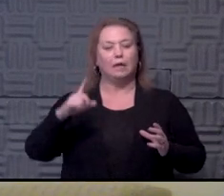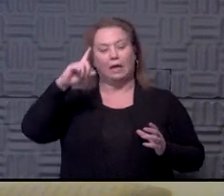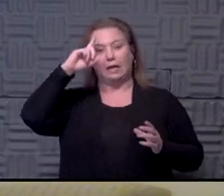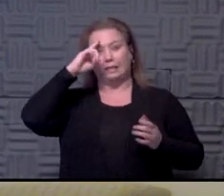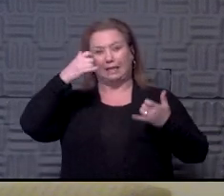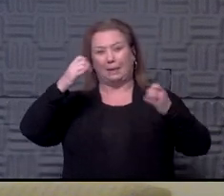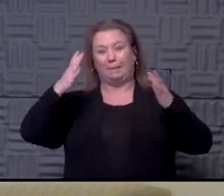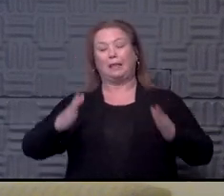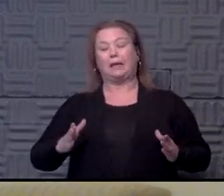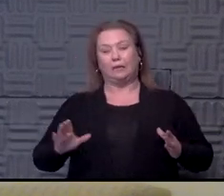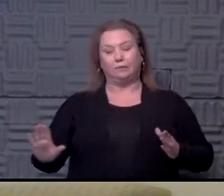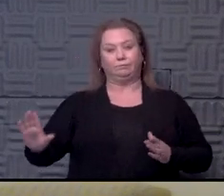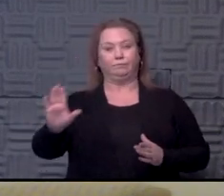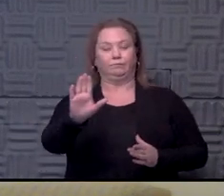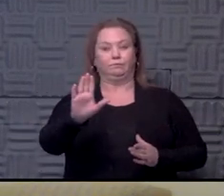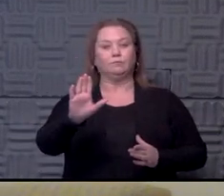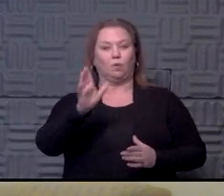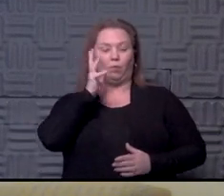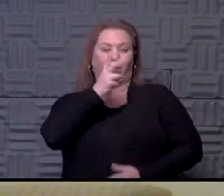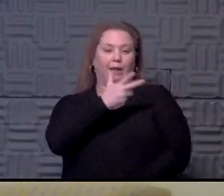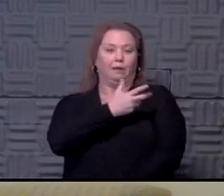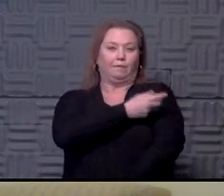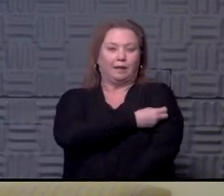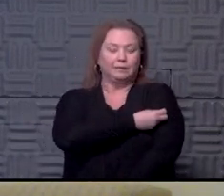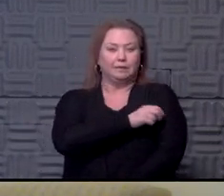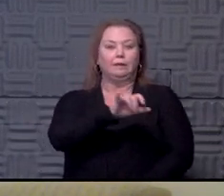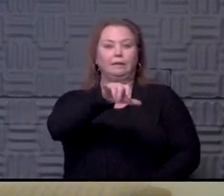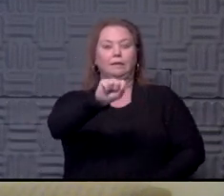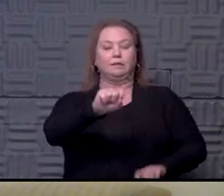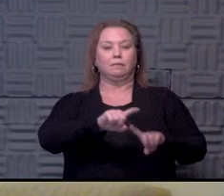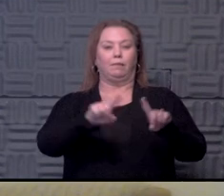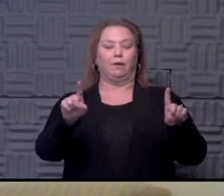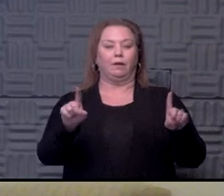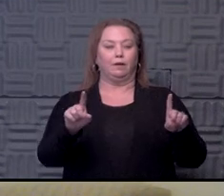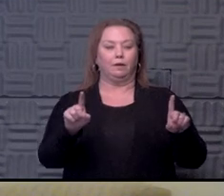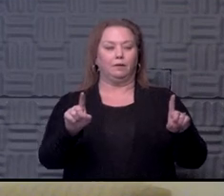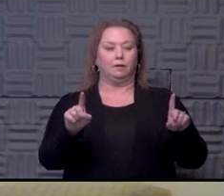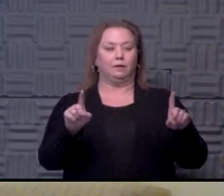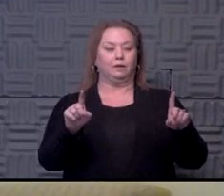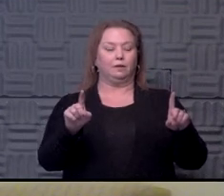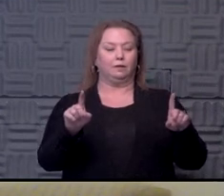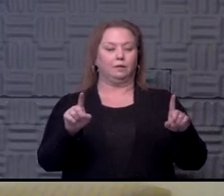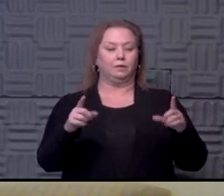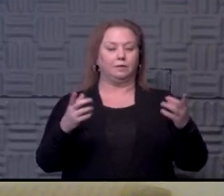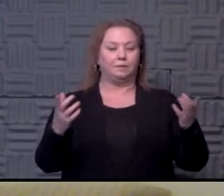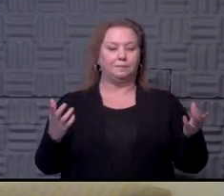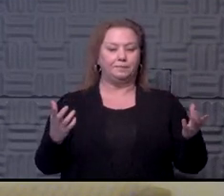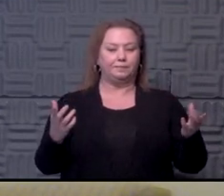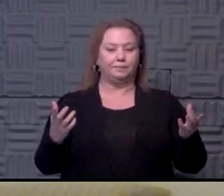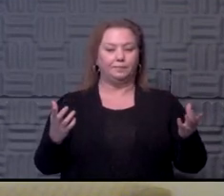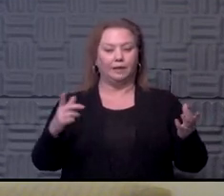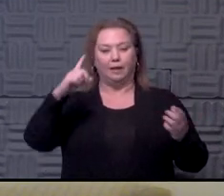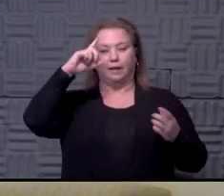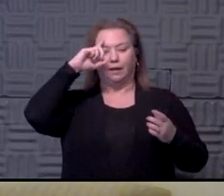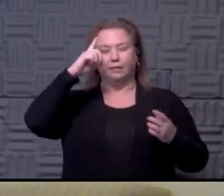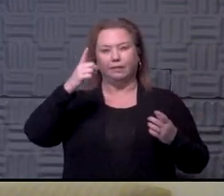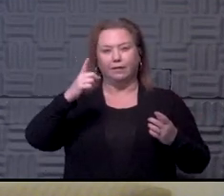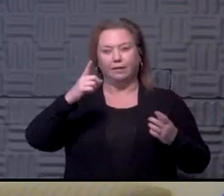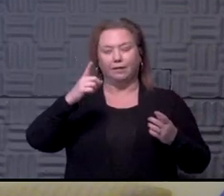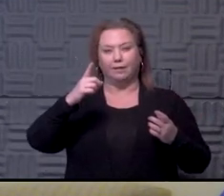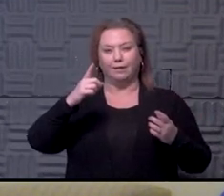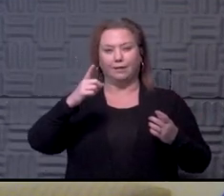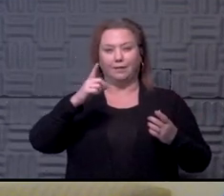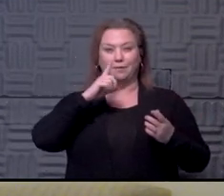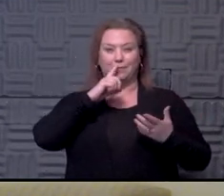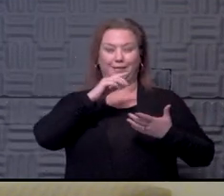at some point will probably get vaccinated. But obviously, you know, I think they're down the